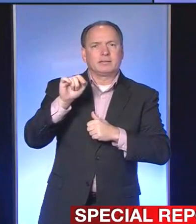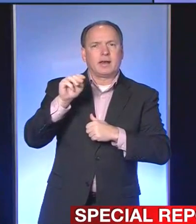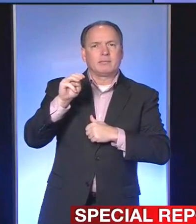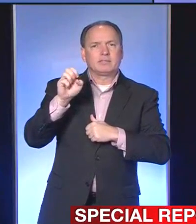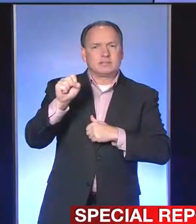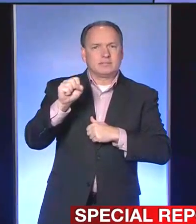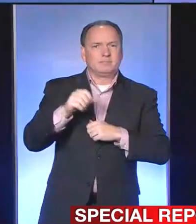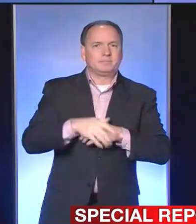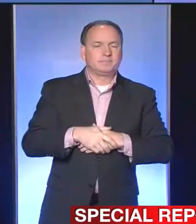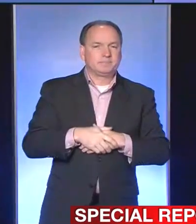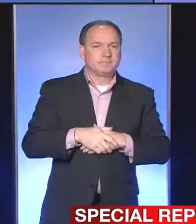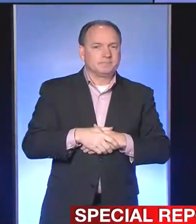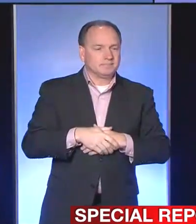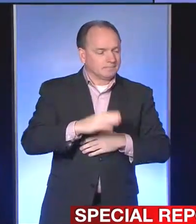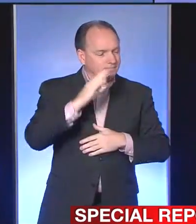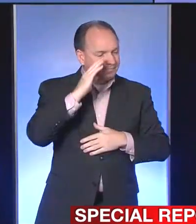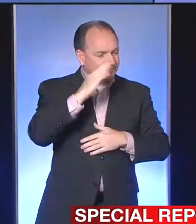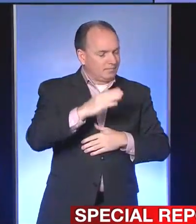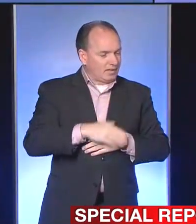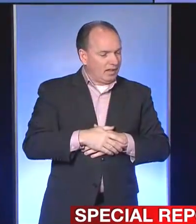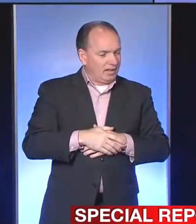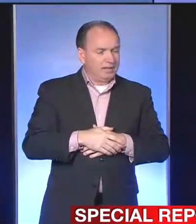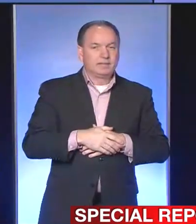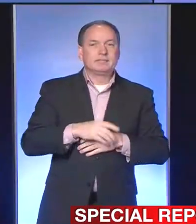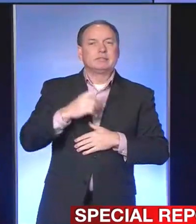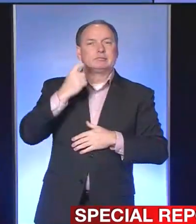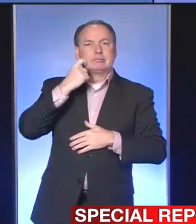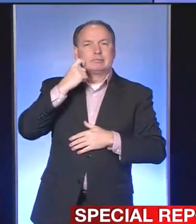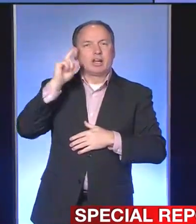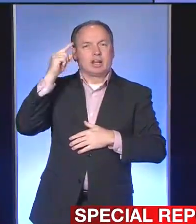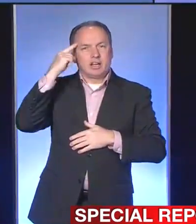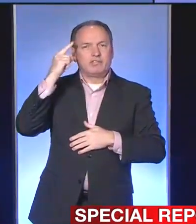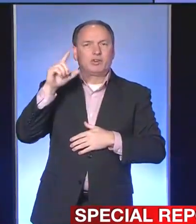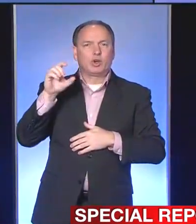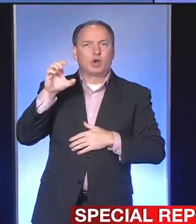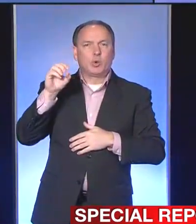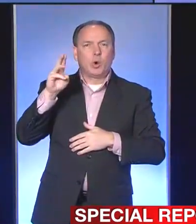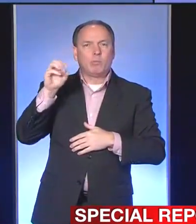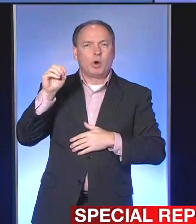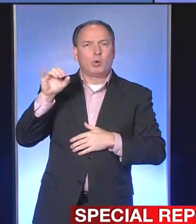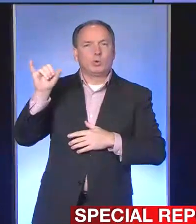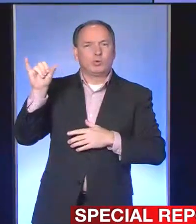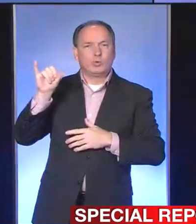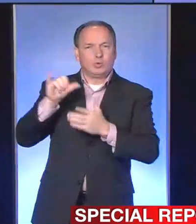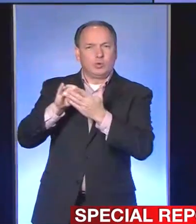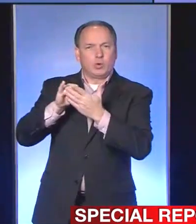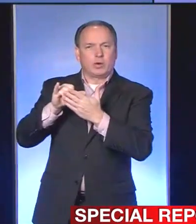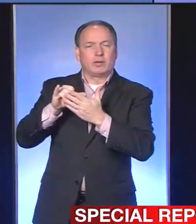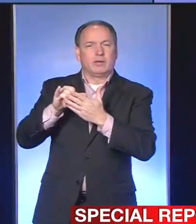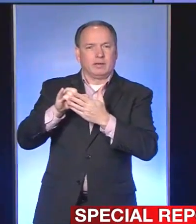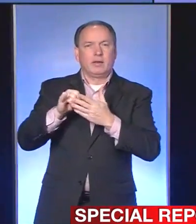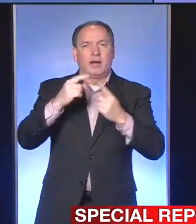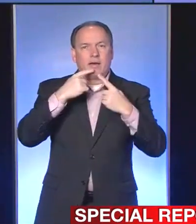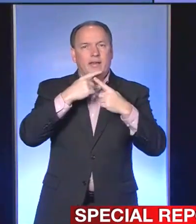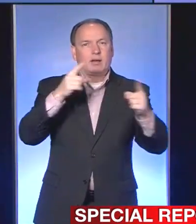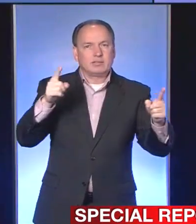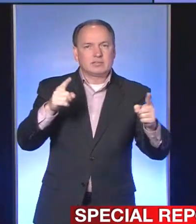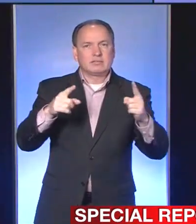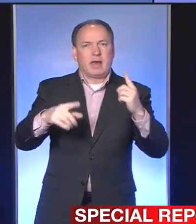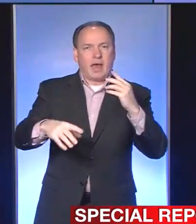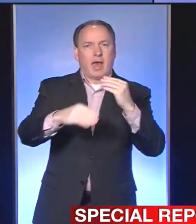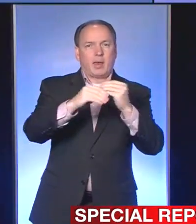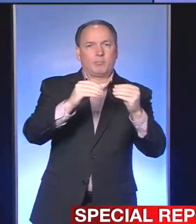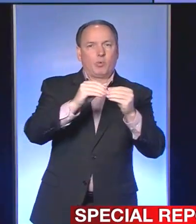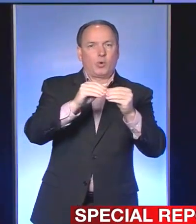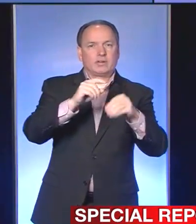Hi, Kathy. It's David. Governor Cuomo earlier today announced the extension of the stay-at-home order for New York State to